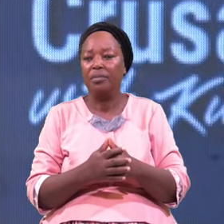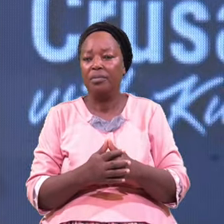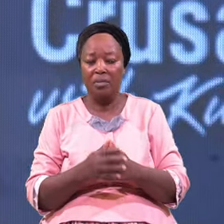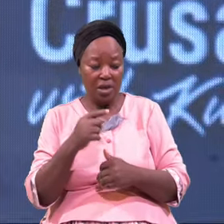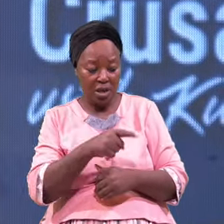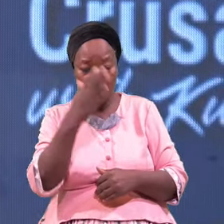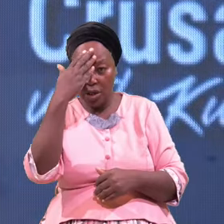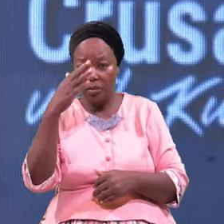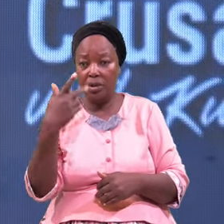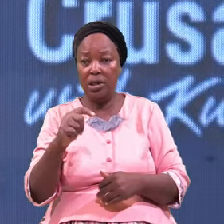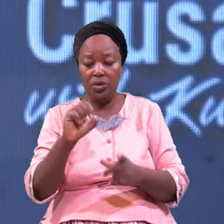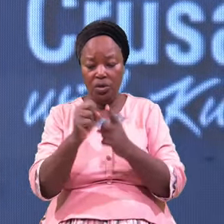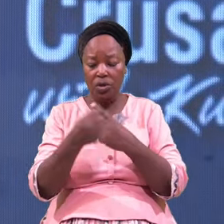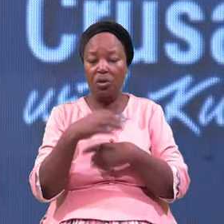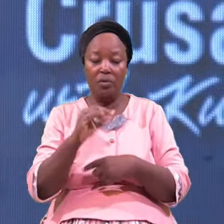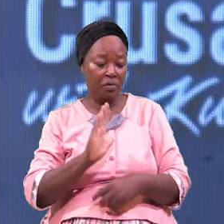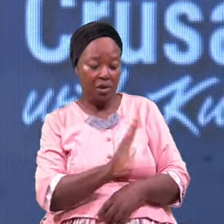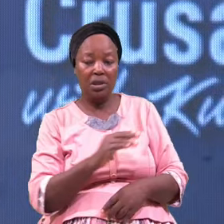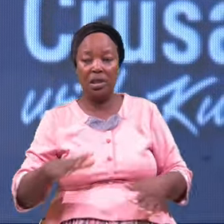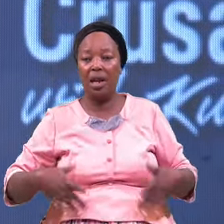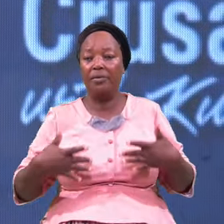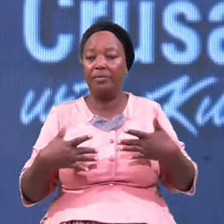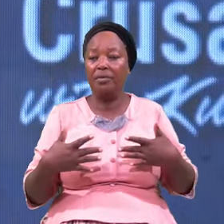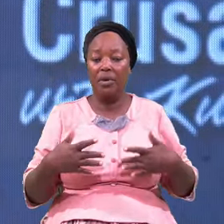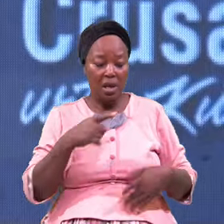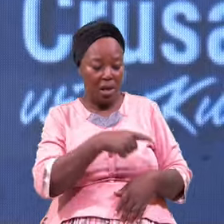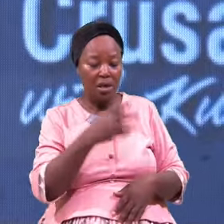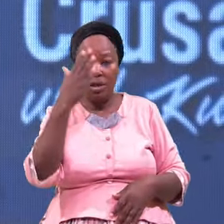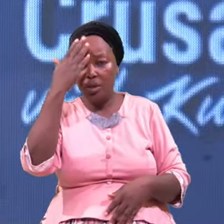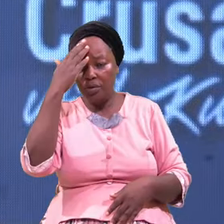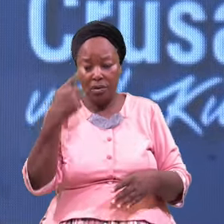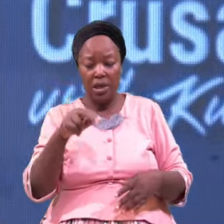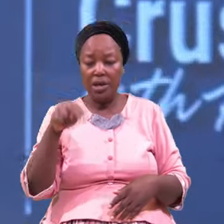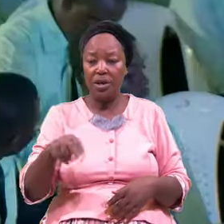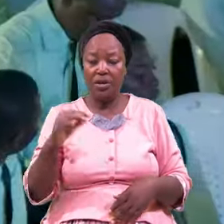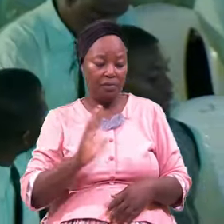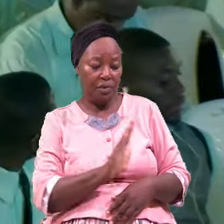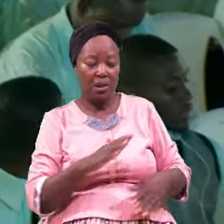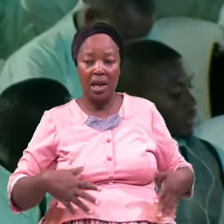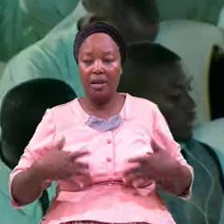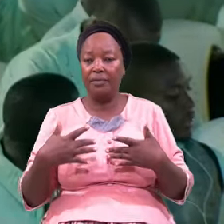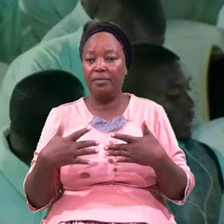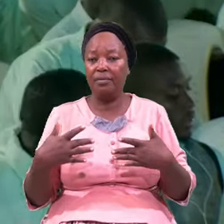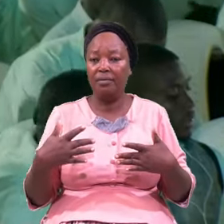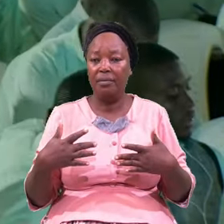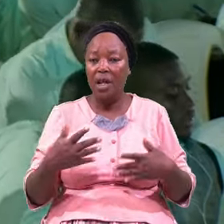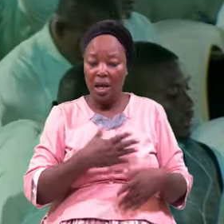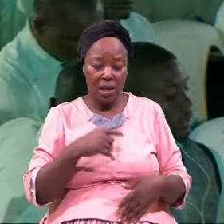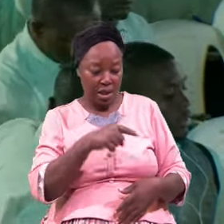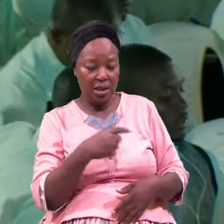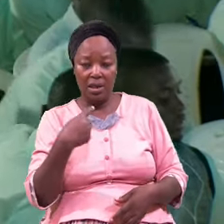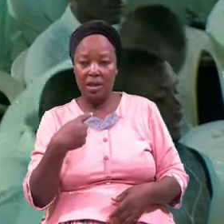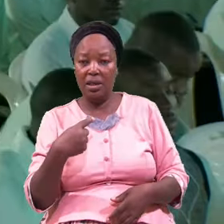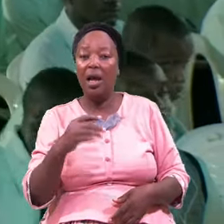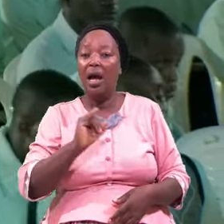situation Of his Life He knew The need Of his Life And he Said I